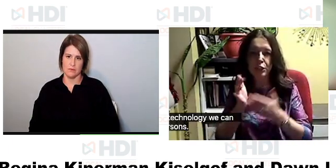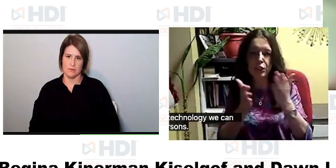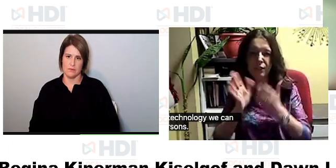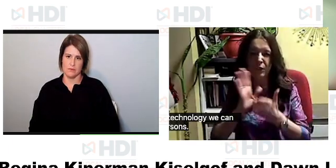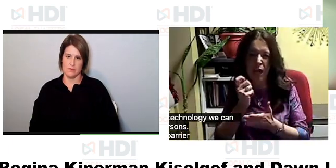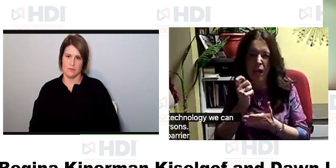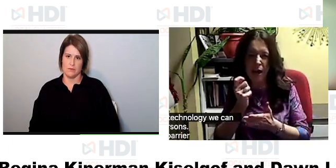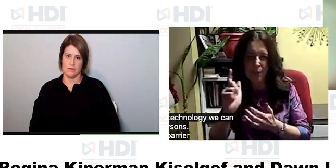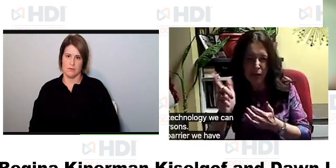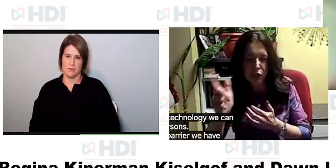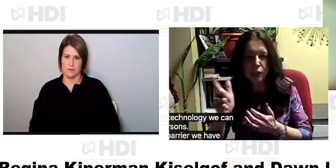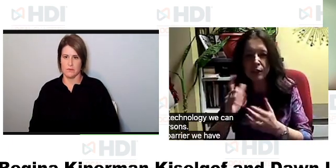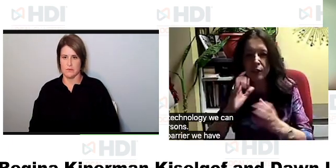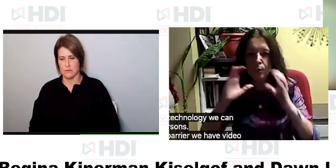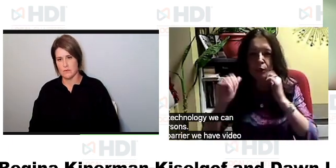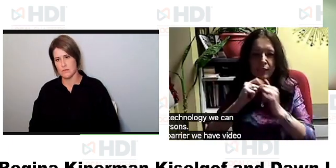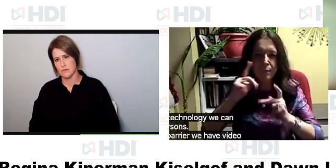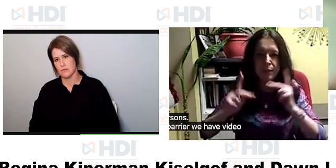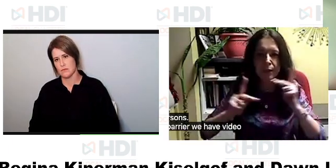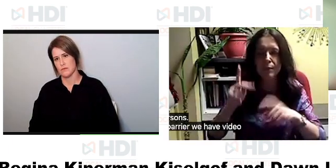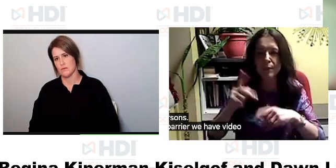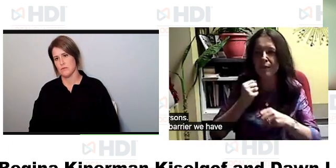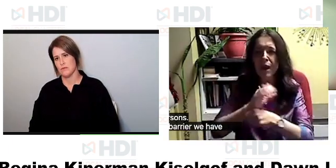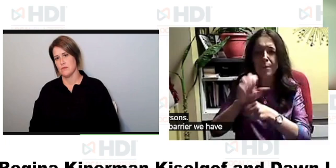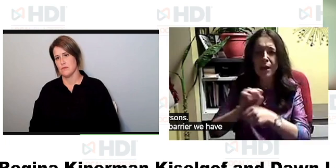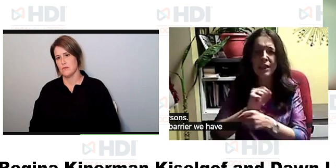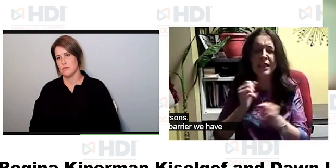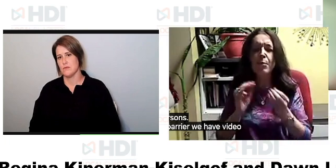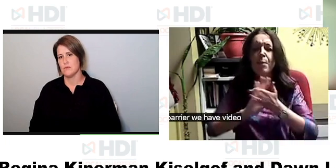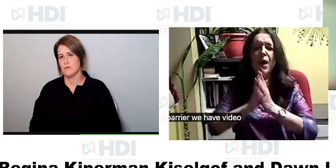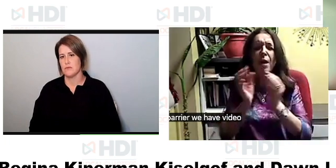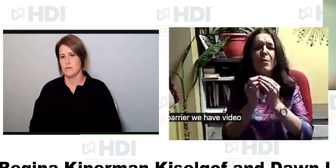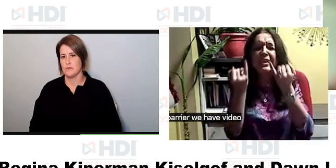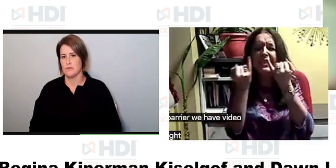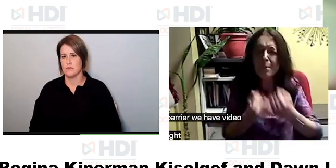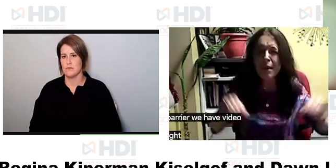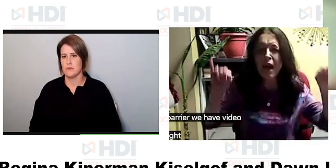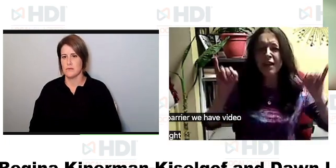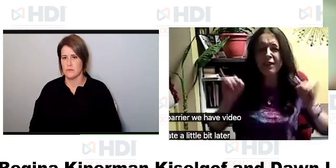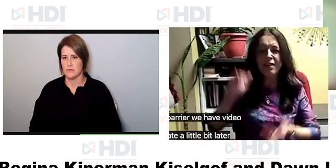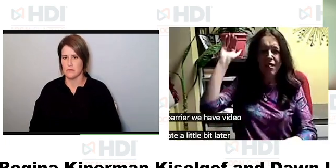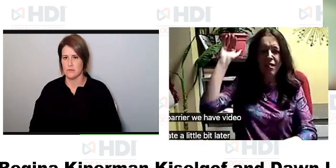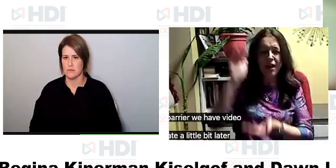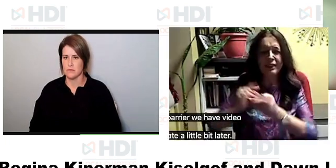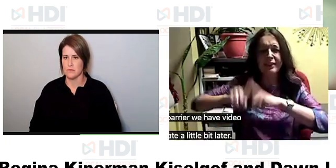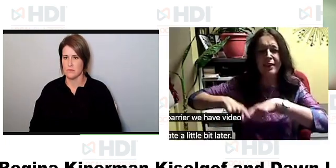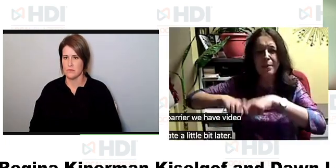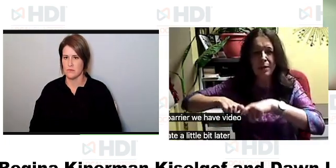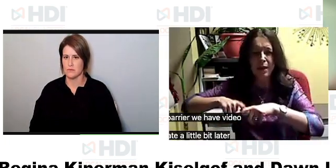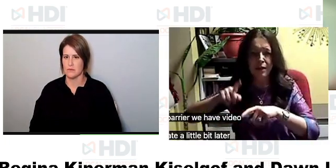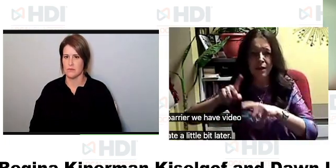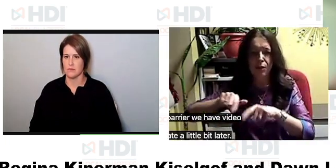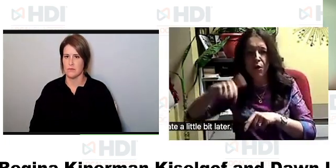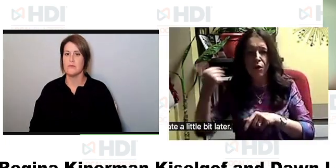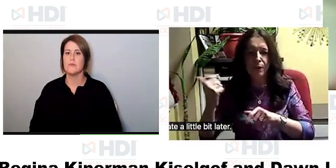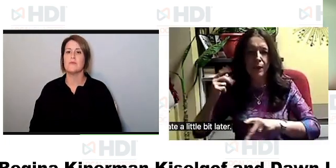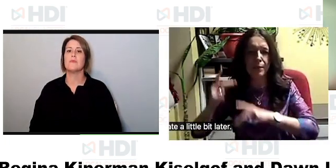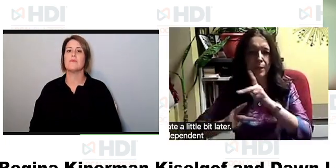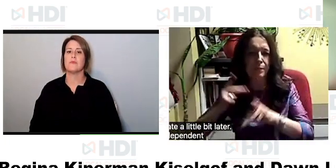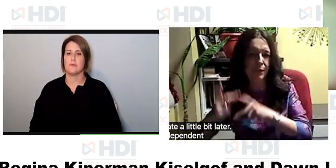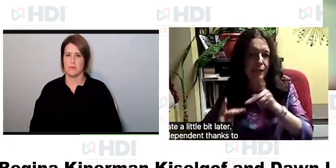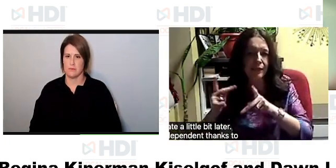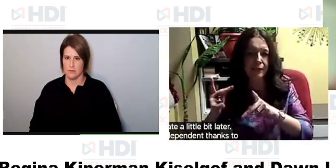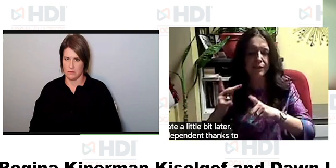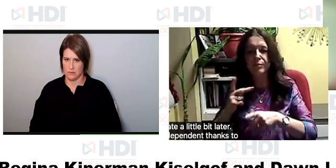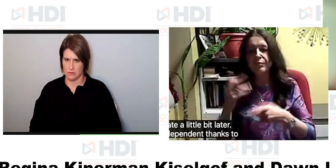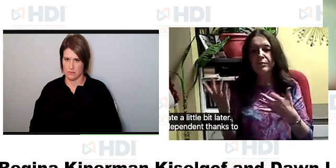we have video phones i'll describe that a little bit late a little bit later we've become much more independent thanks to